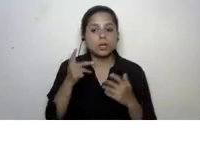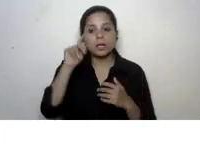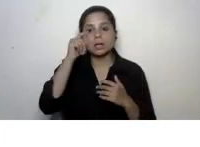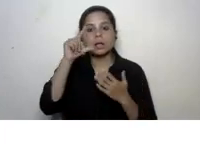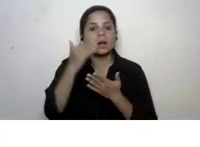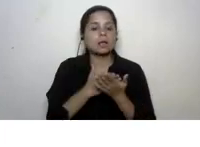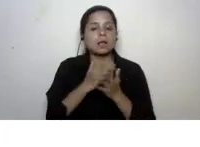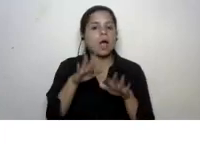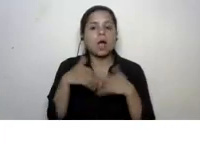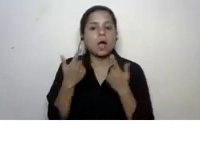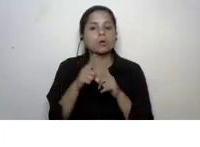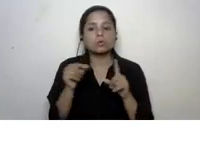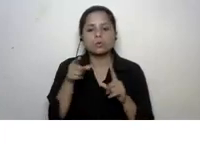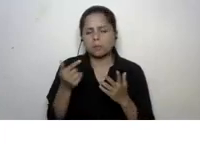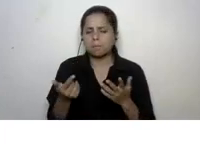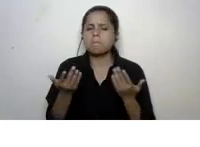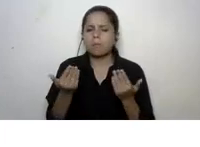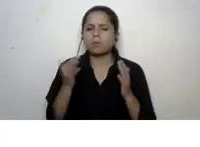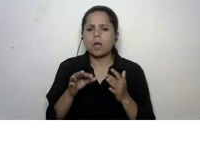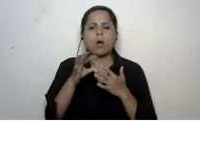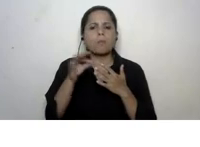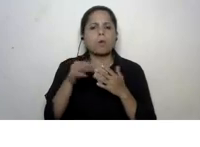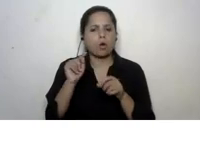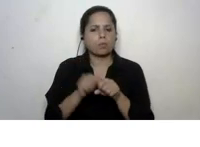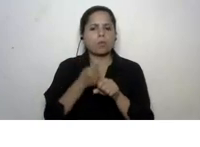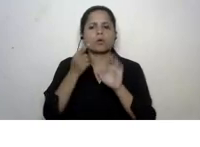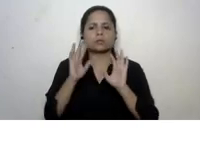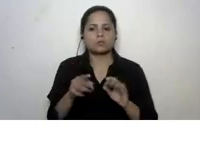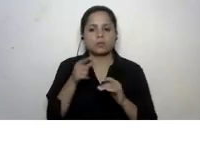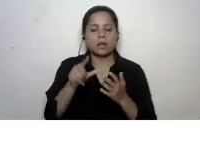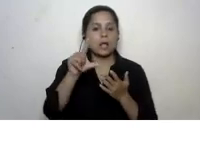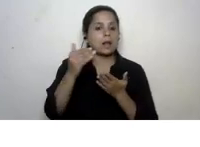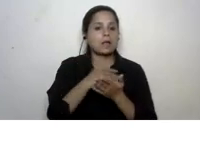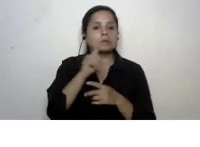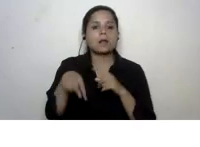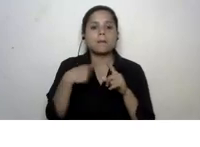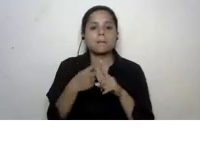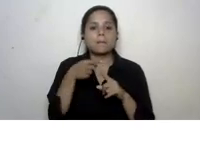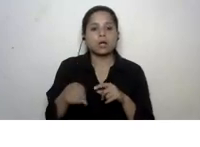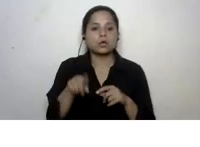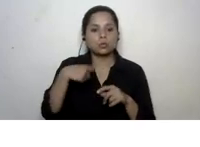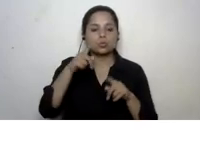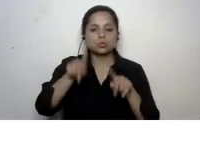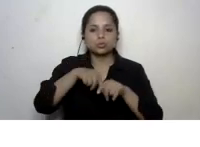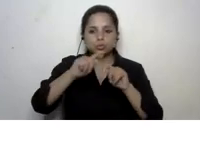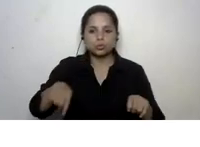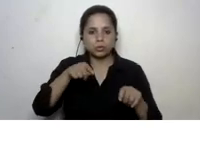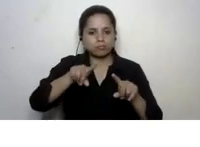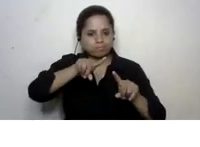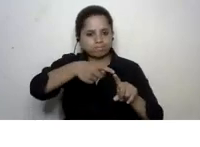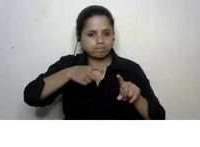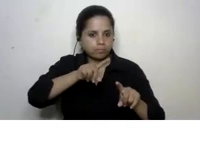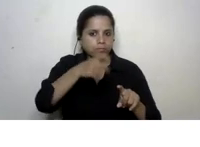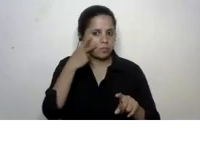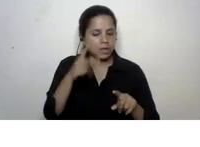do you do it it's still possible there are opportunities so this is a lesson about a shoemaker an excellent shoemaker